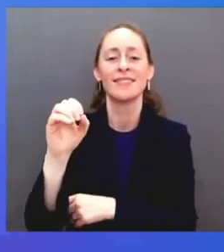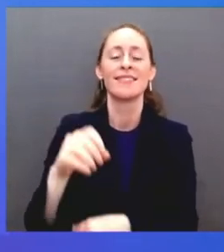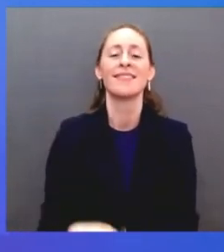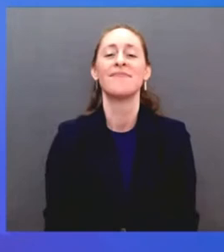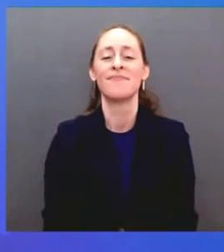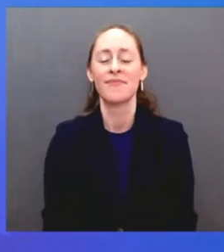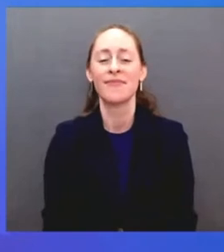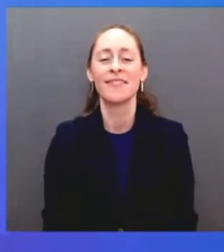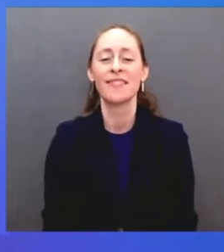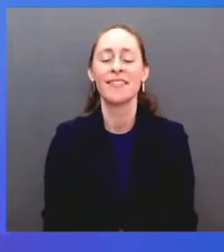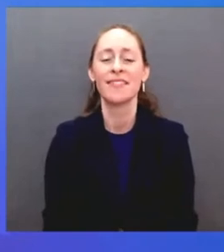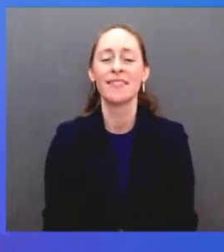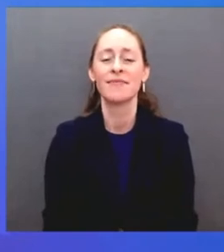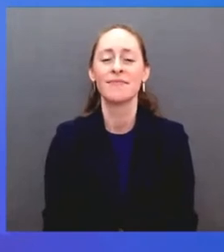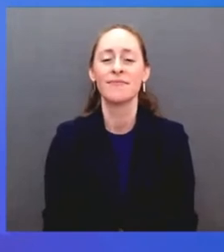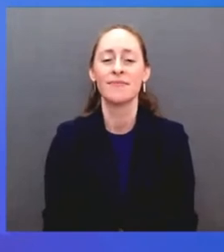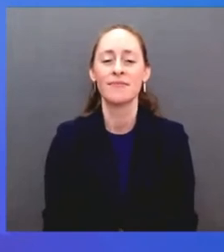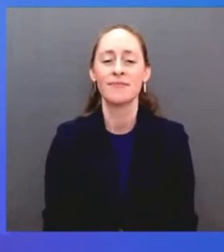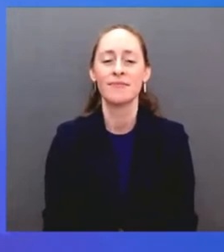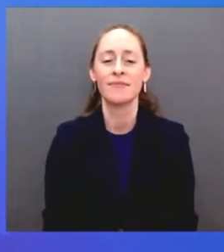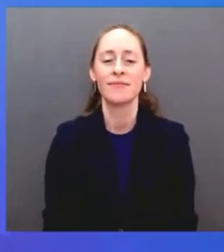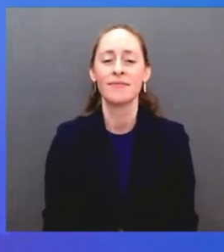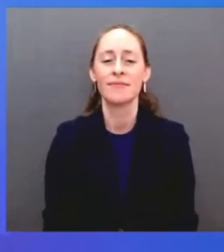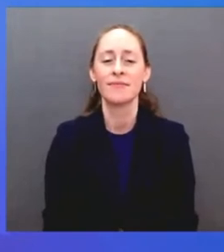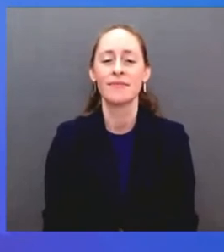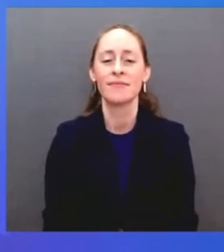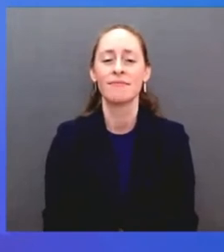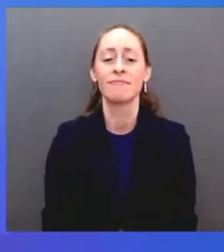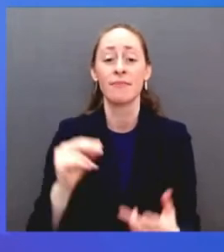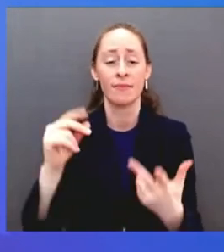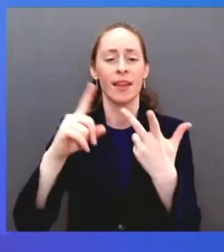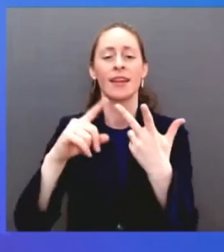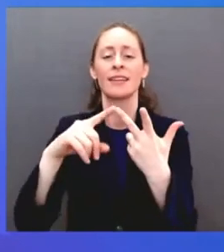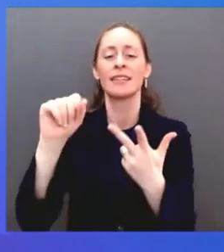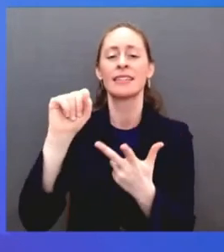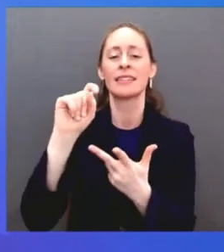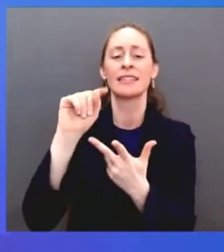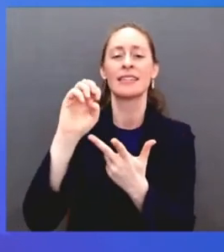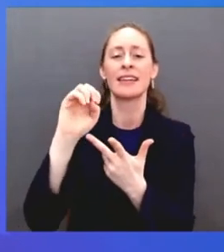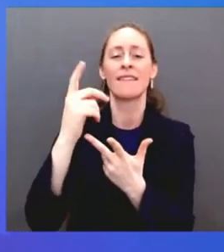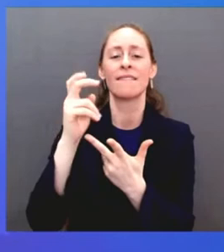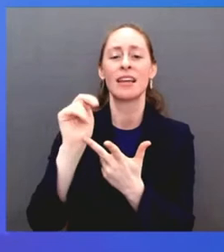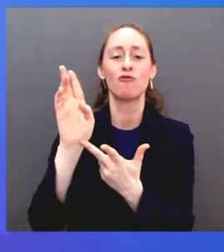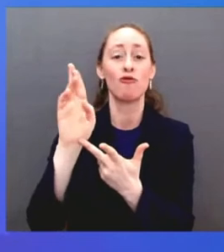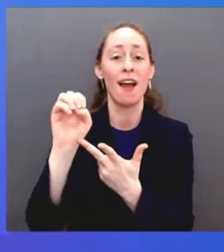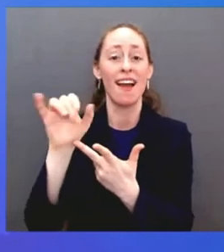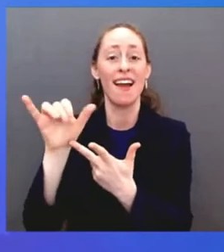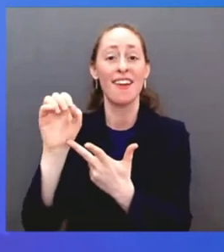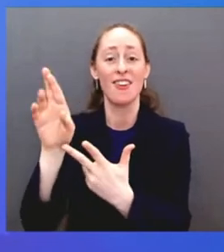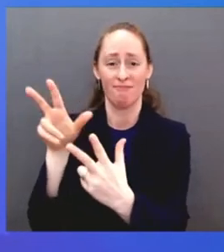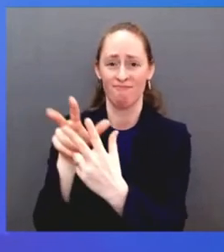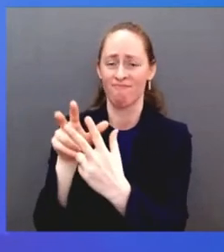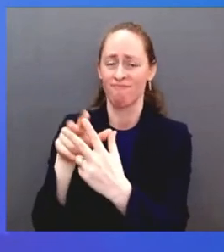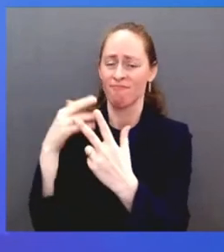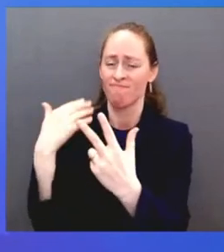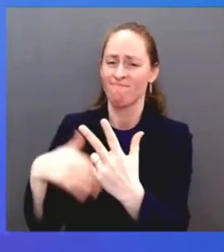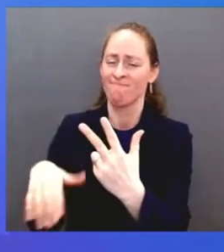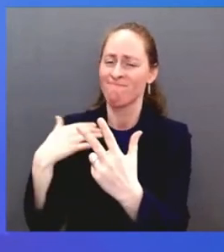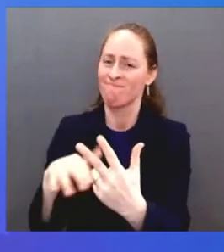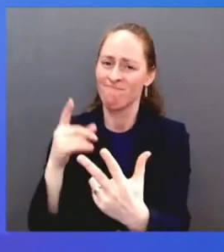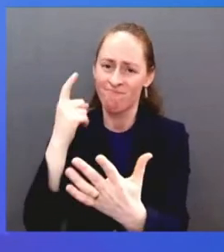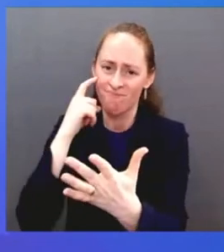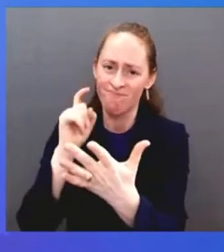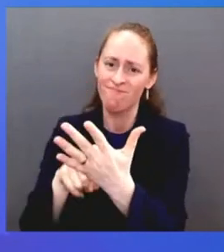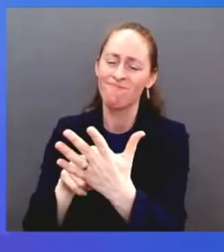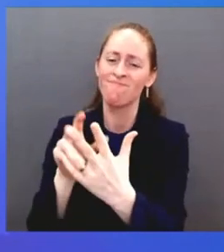Breyer of the Supreme Court of the United States. Justice Breyer, in particular, not only gave